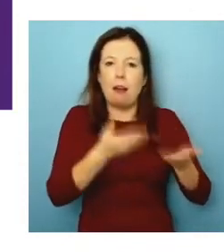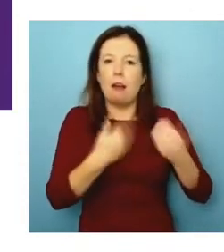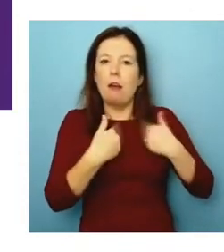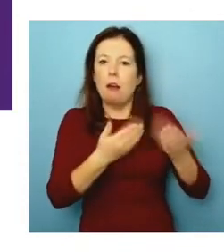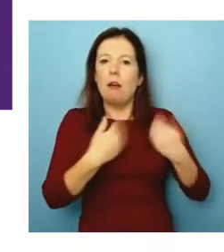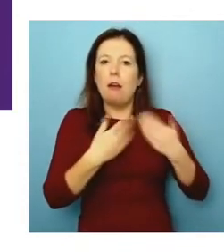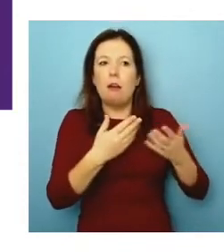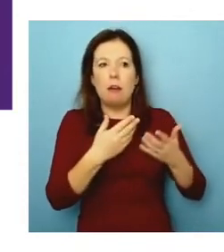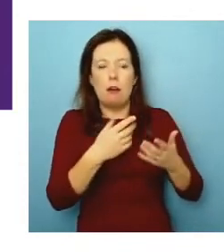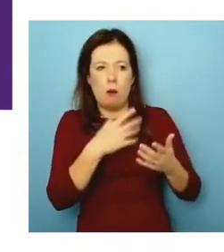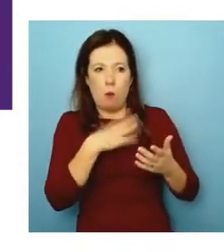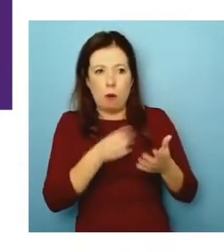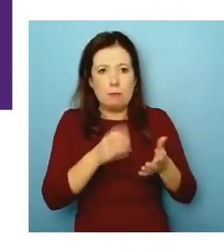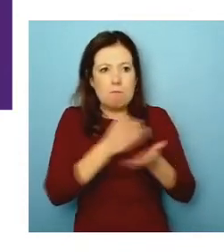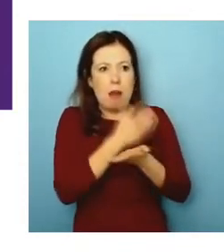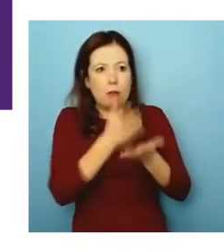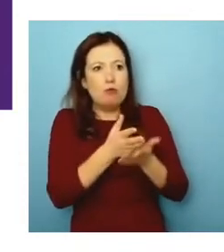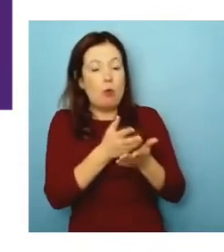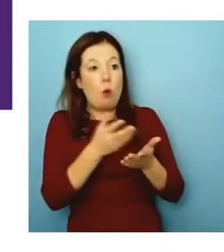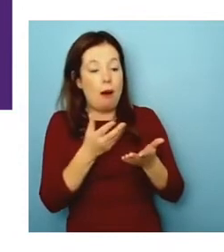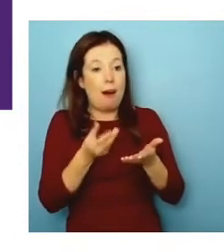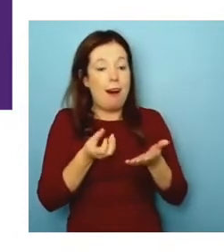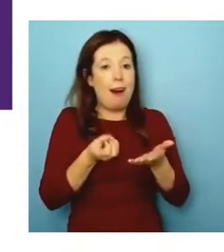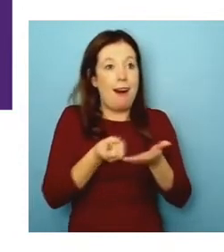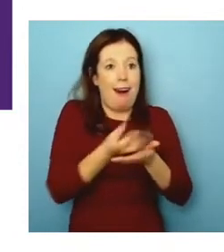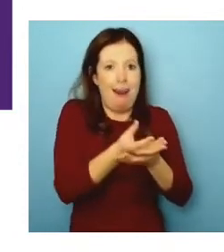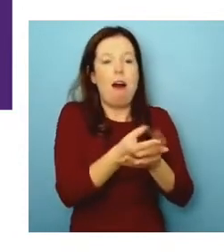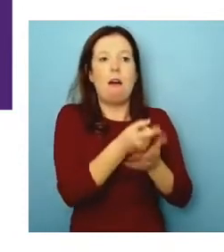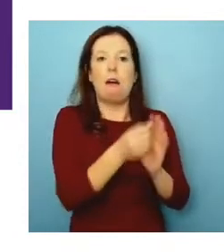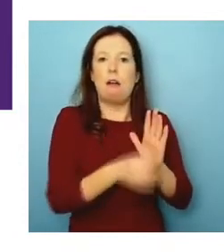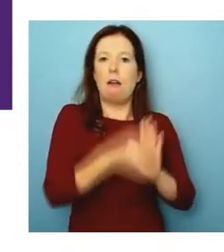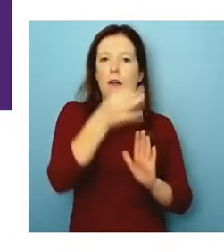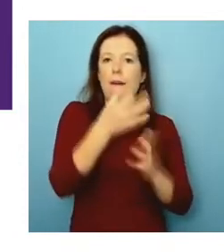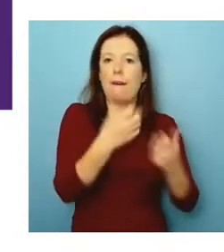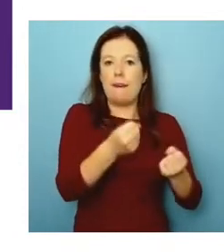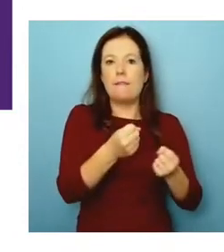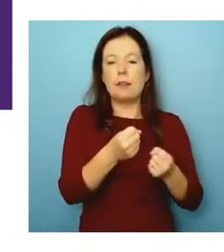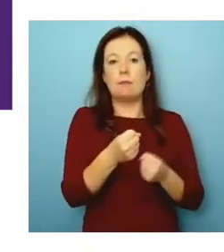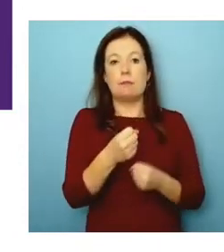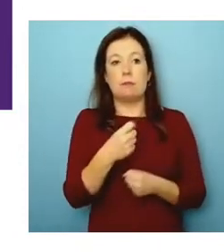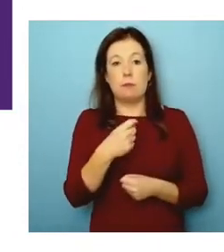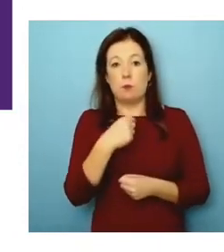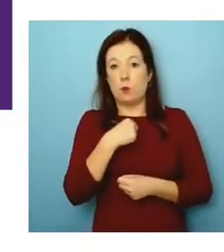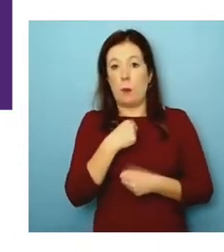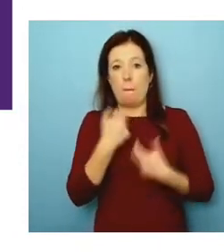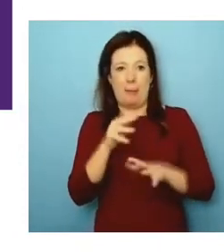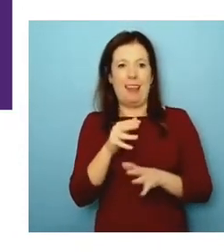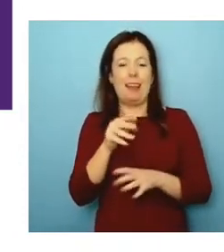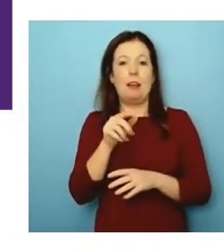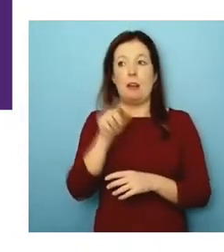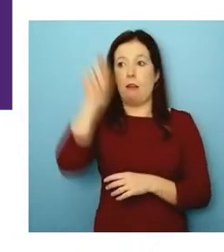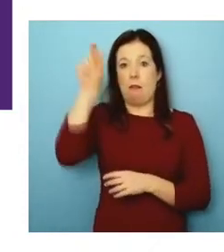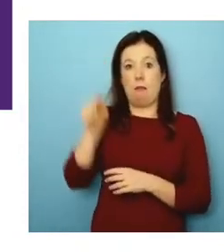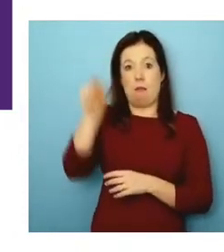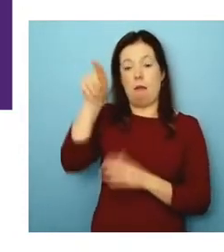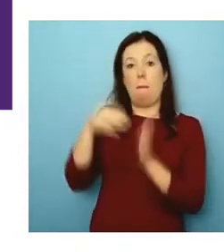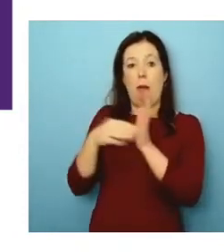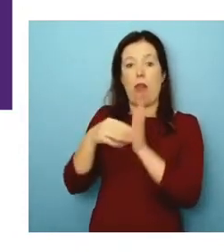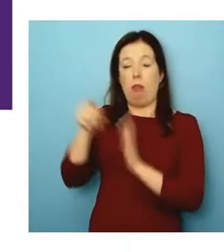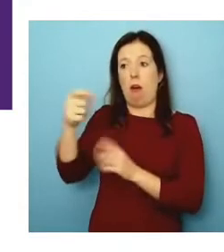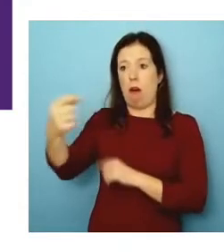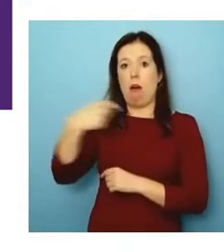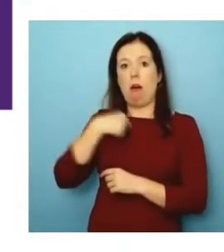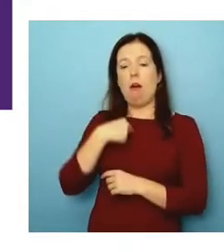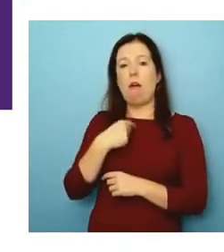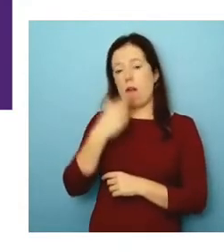and sustainable and adding value. And one of the letters we used in part of our, our stuff was that was a mother who emailed us and said, my